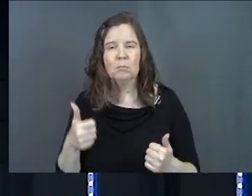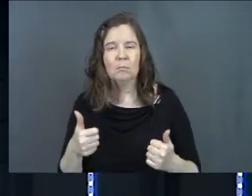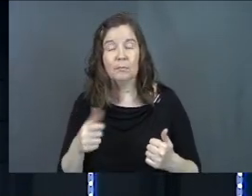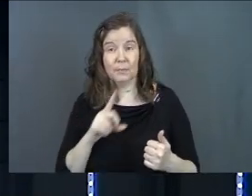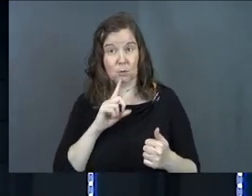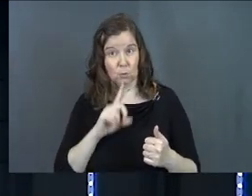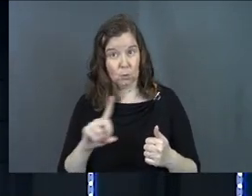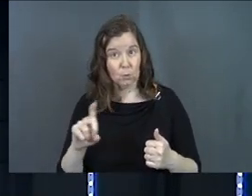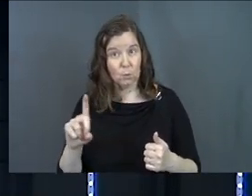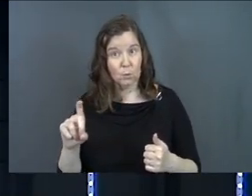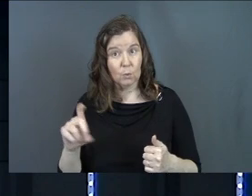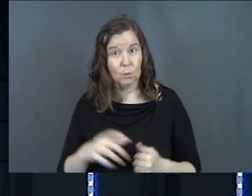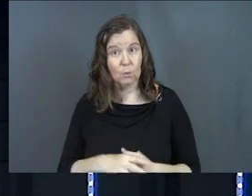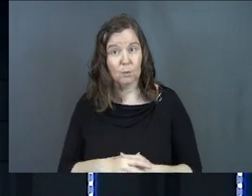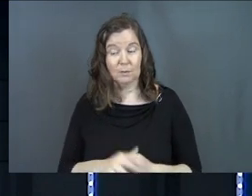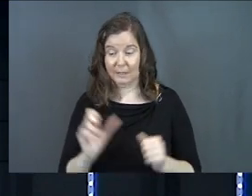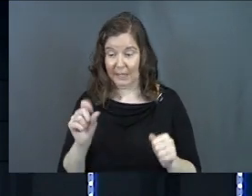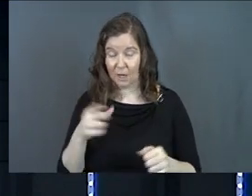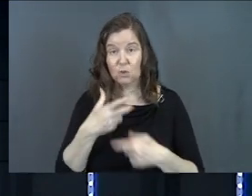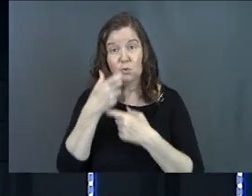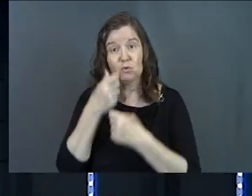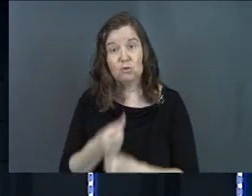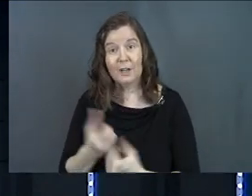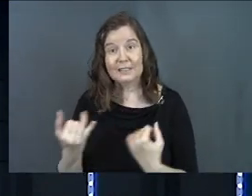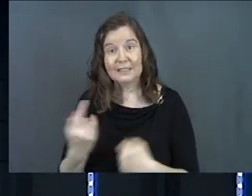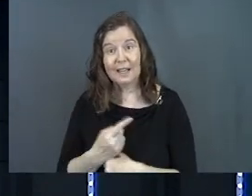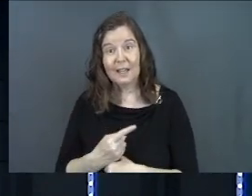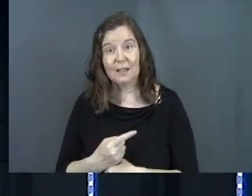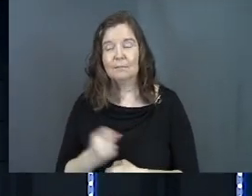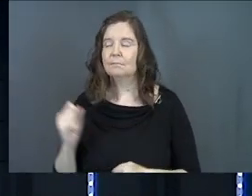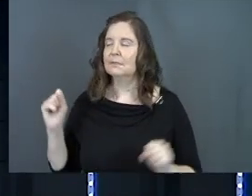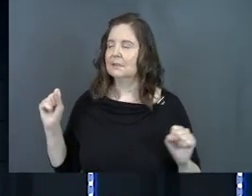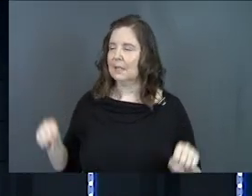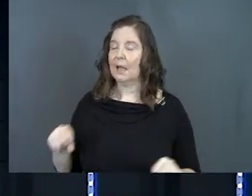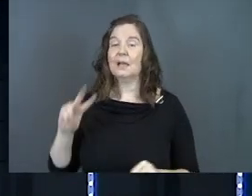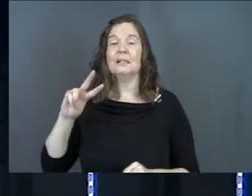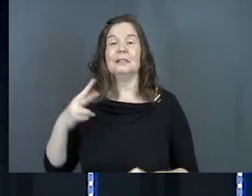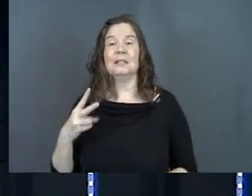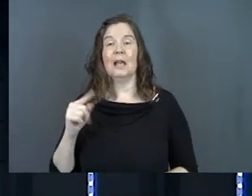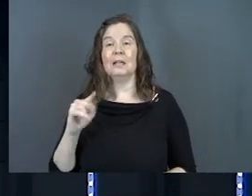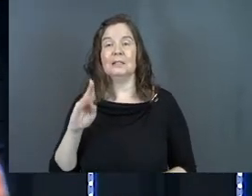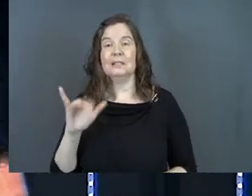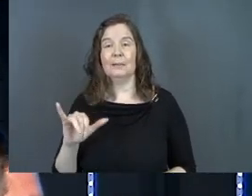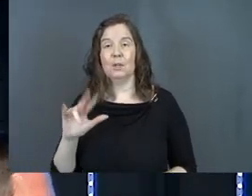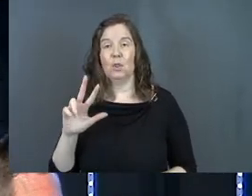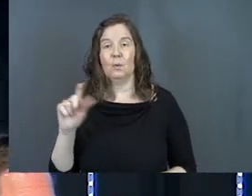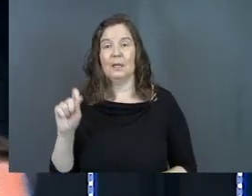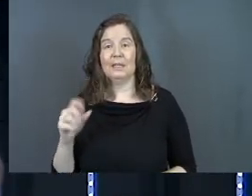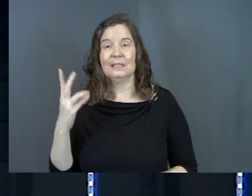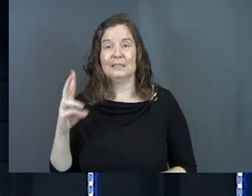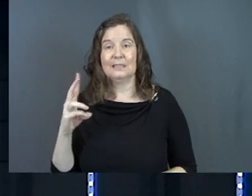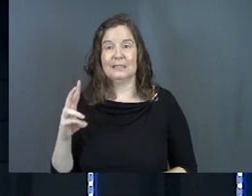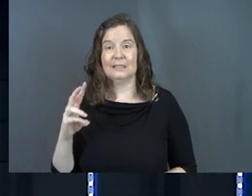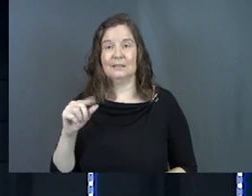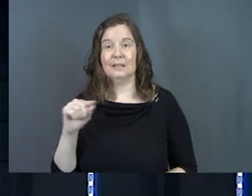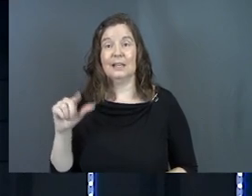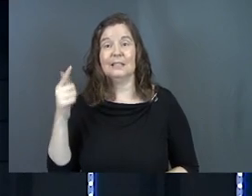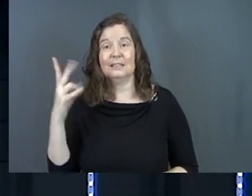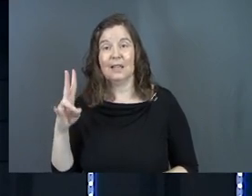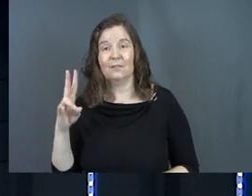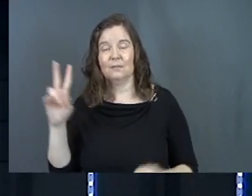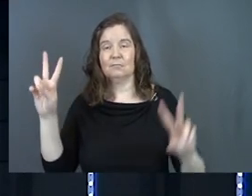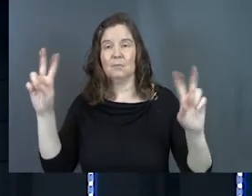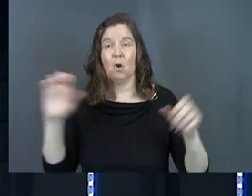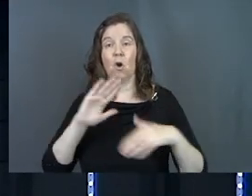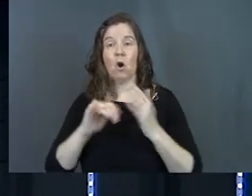Is the word of God true? Can you trust it today? 2 Timothy 3, 16 and 17 says, all scripture